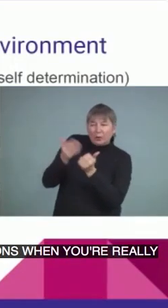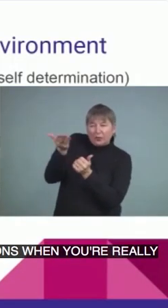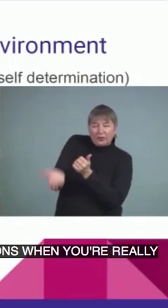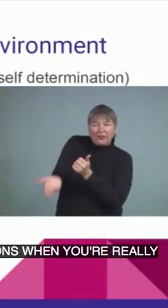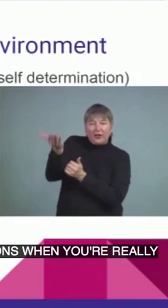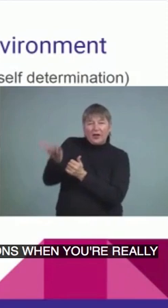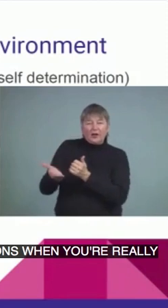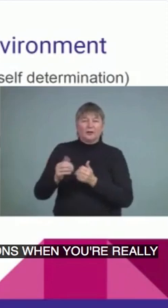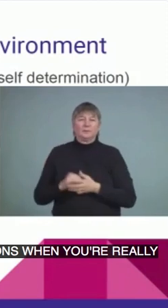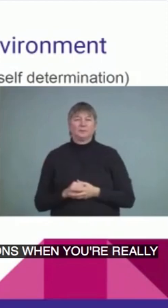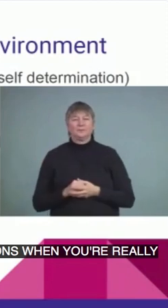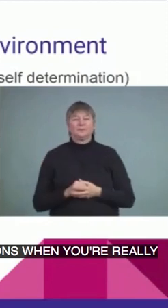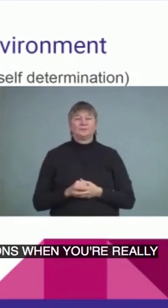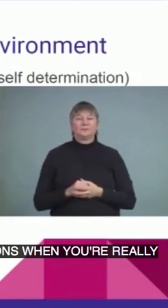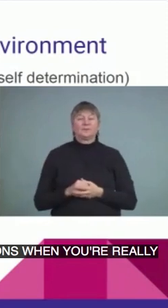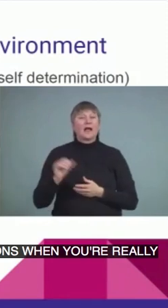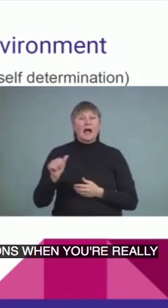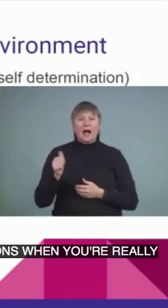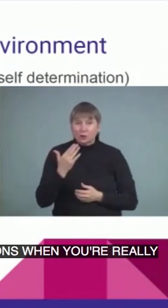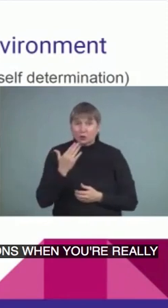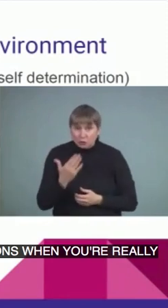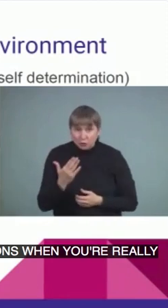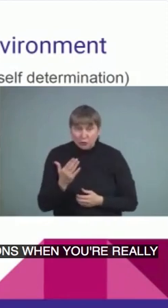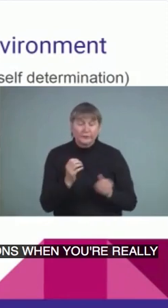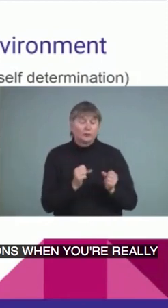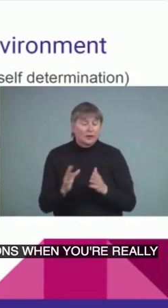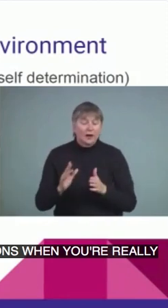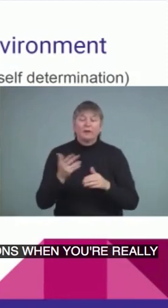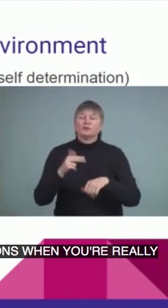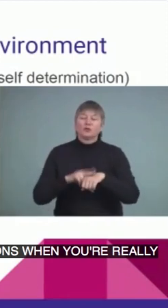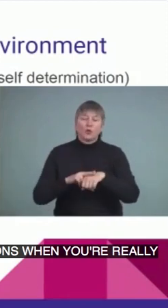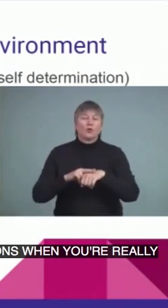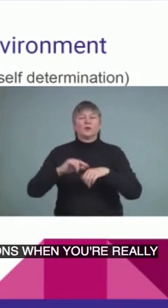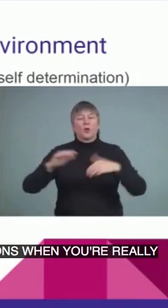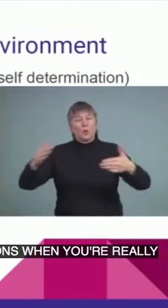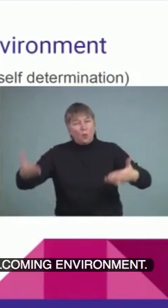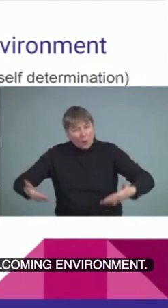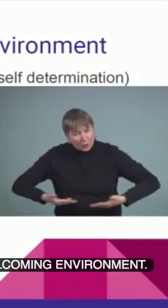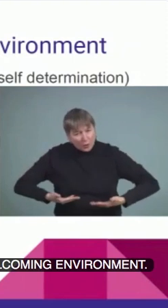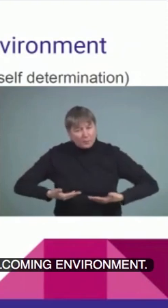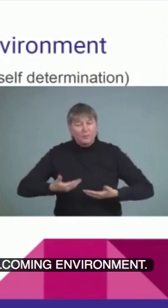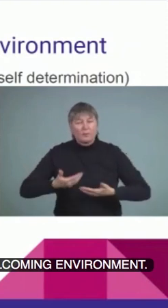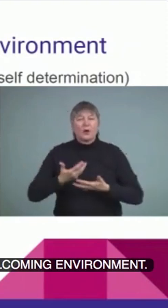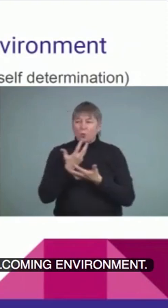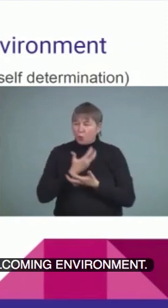A good strategy, of course, is to create a warm and welcoming environment. So, really, we want our students